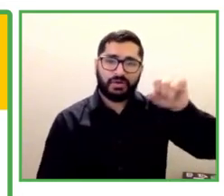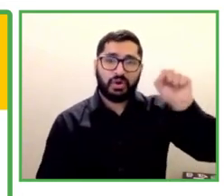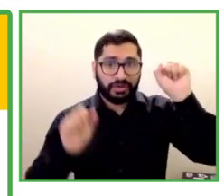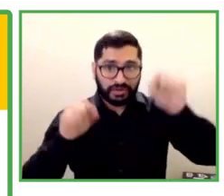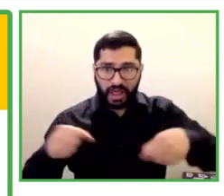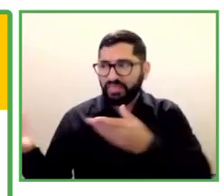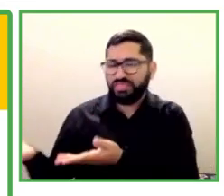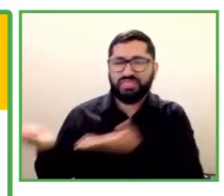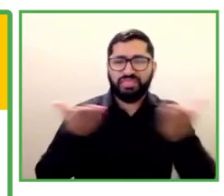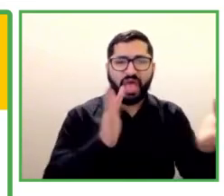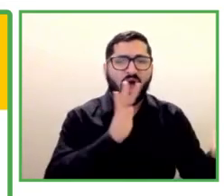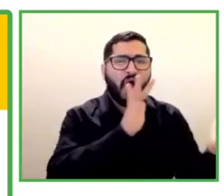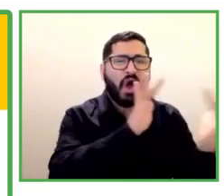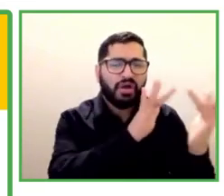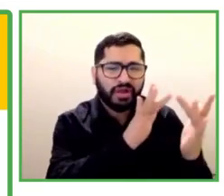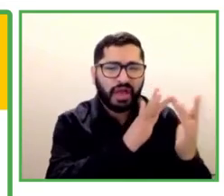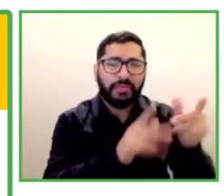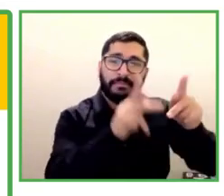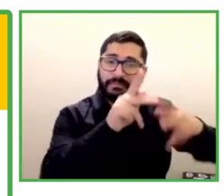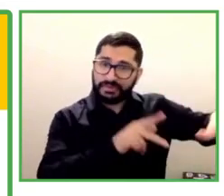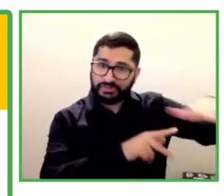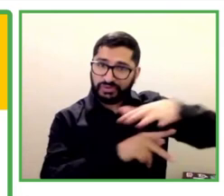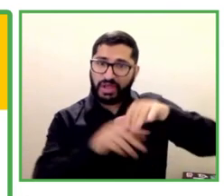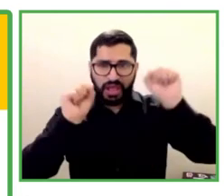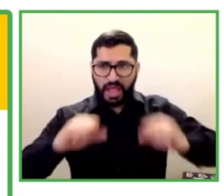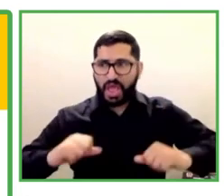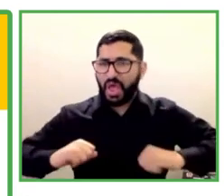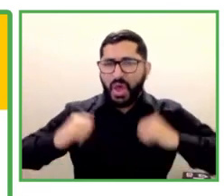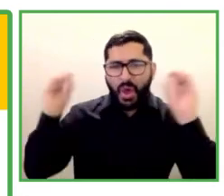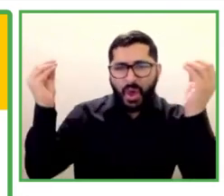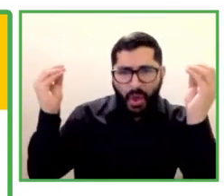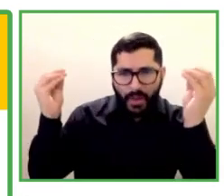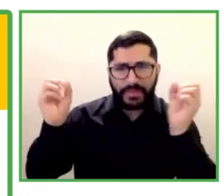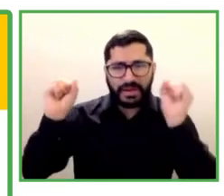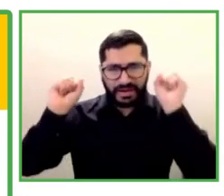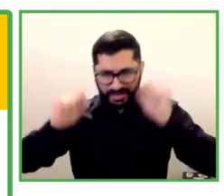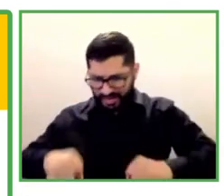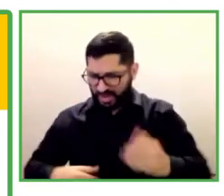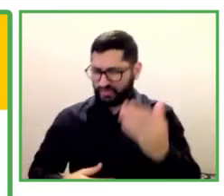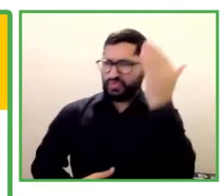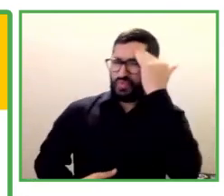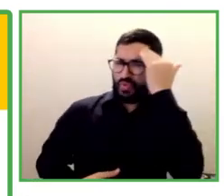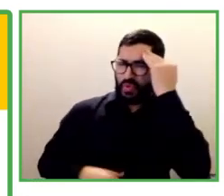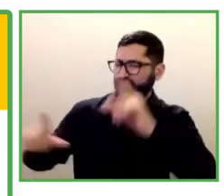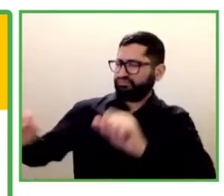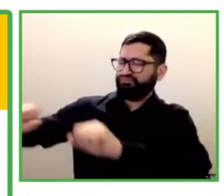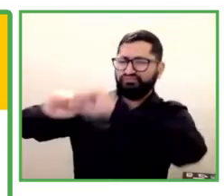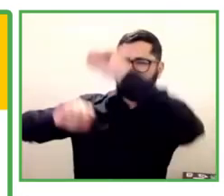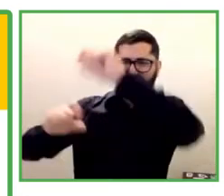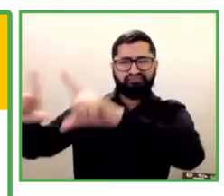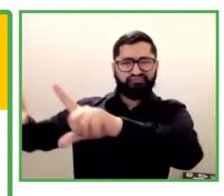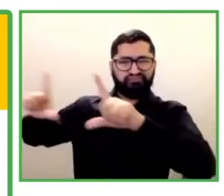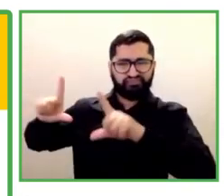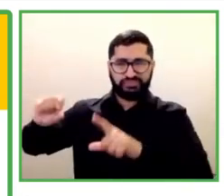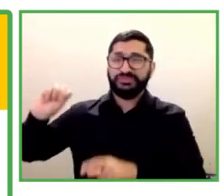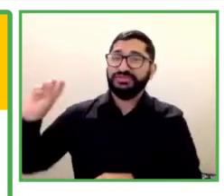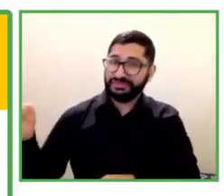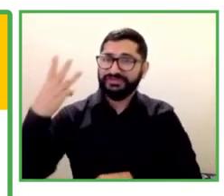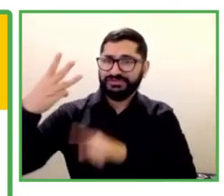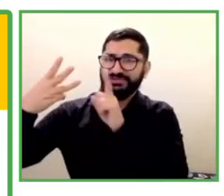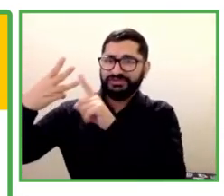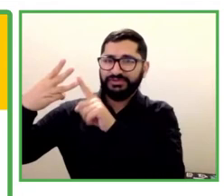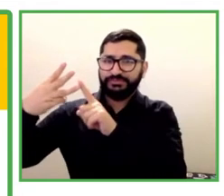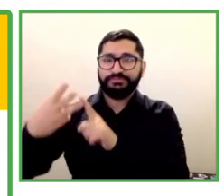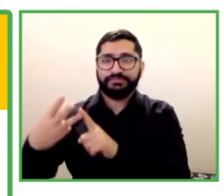academies, the IT Academy, Banking and Finance and a finishing school. This is a younger program